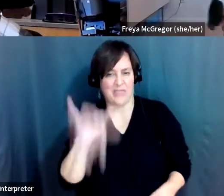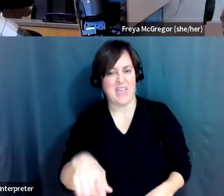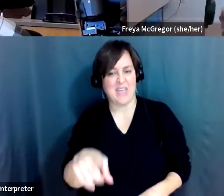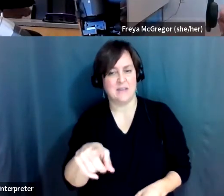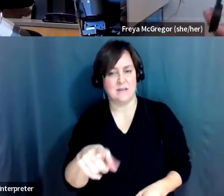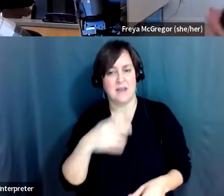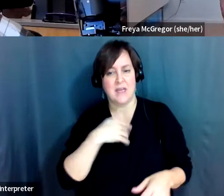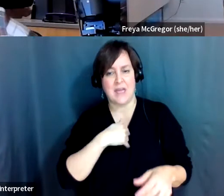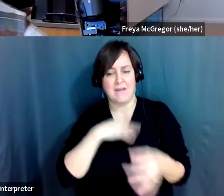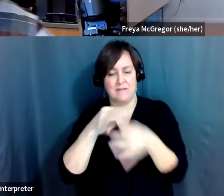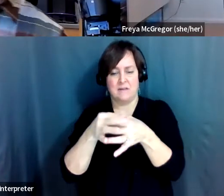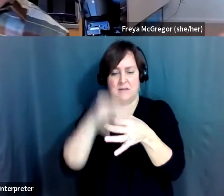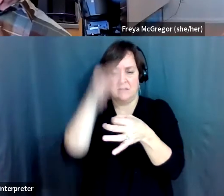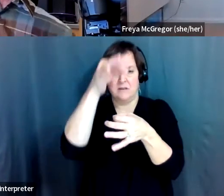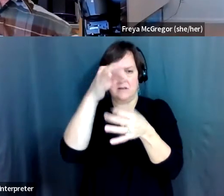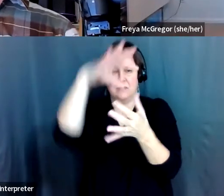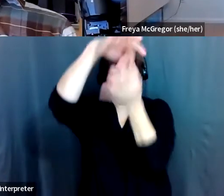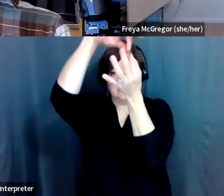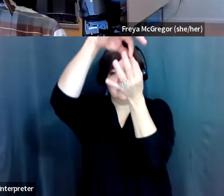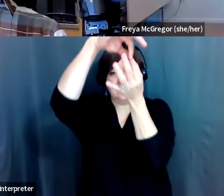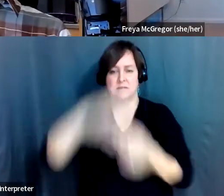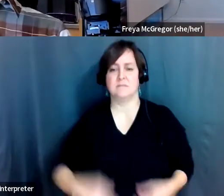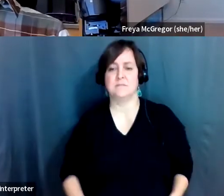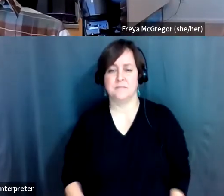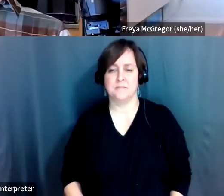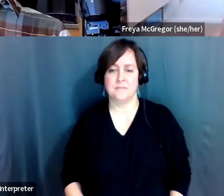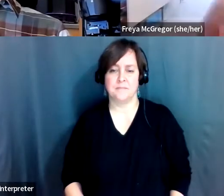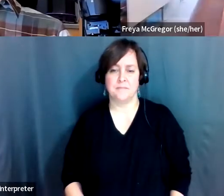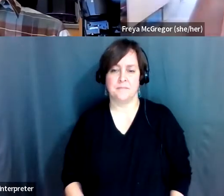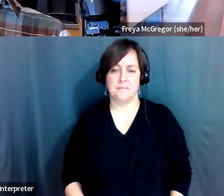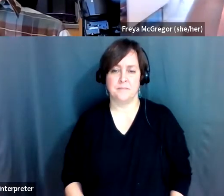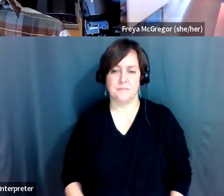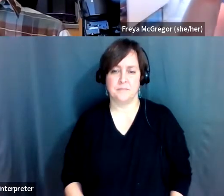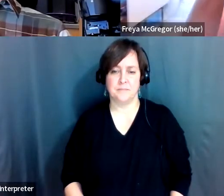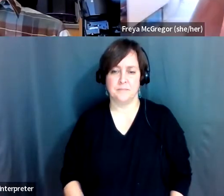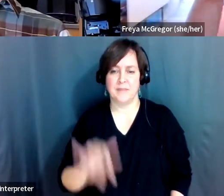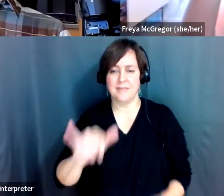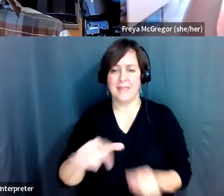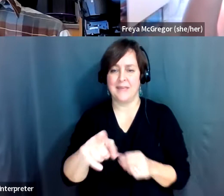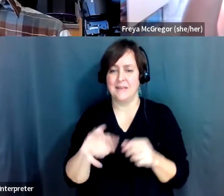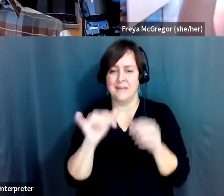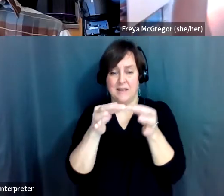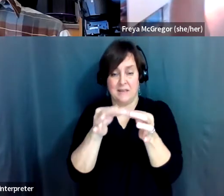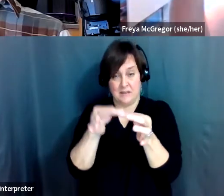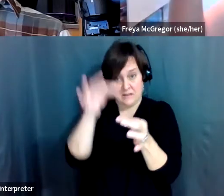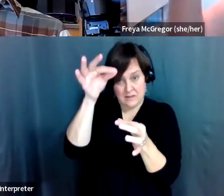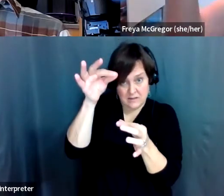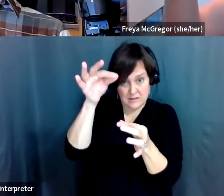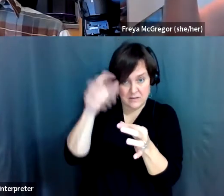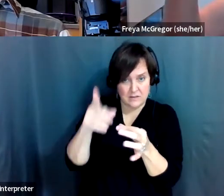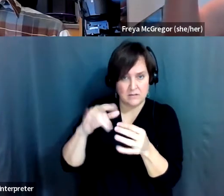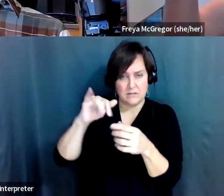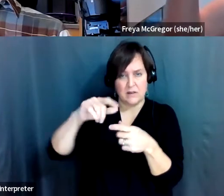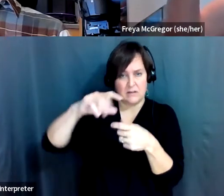Here's a pair of binoculars. Here's a monopod. And this, this little thing here, that's the